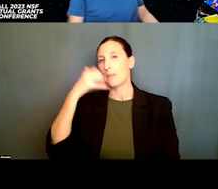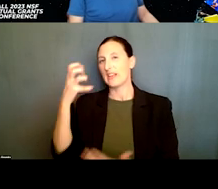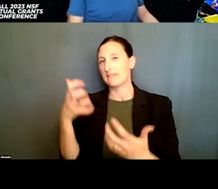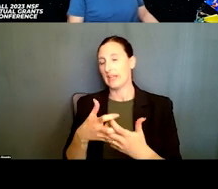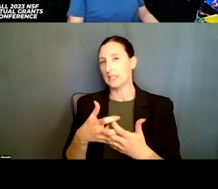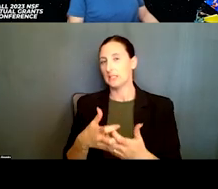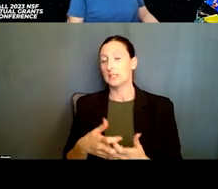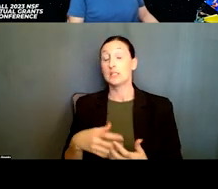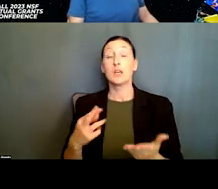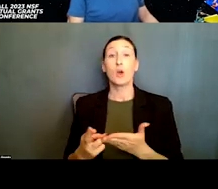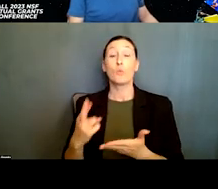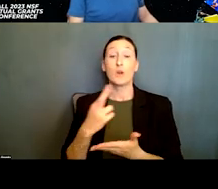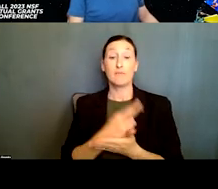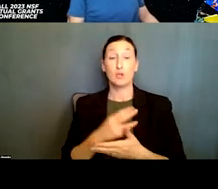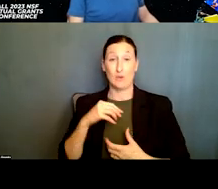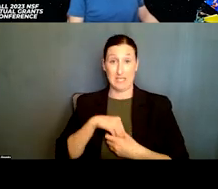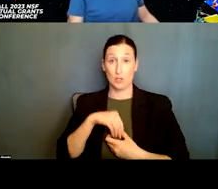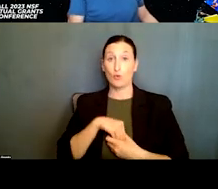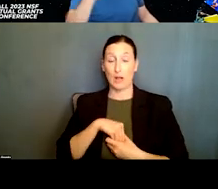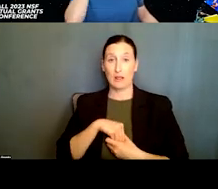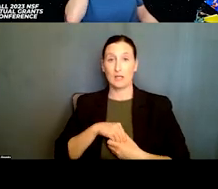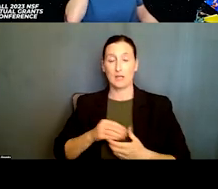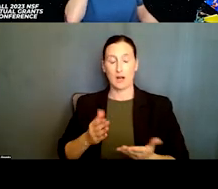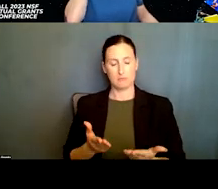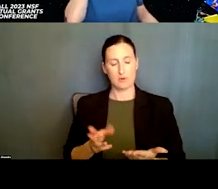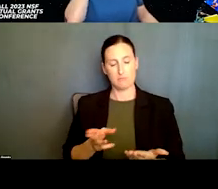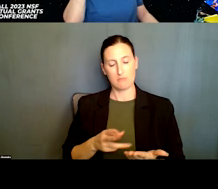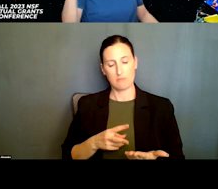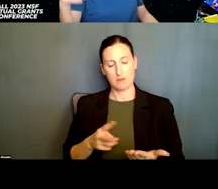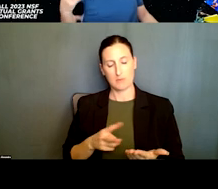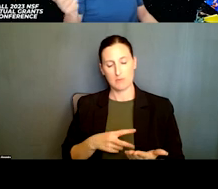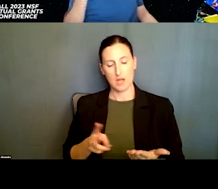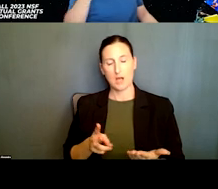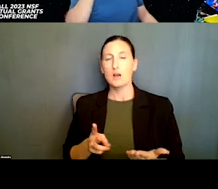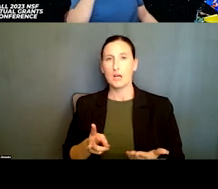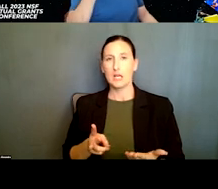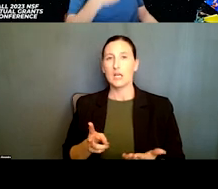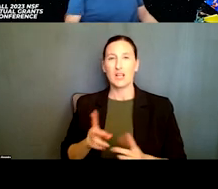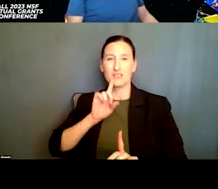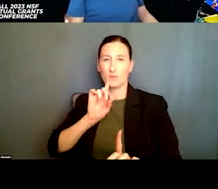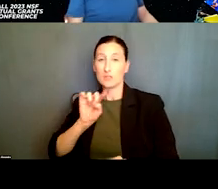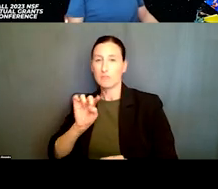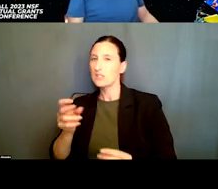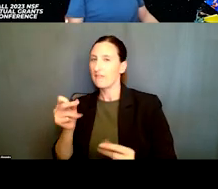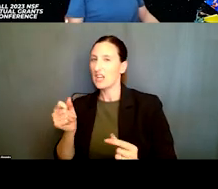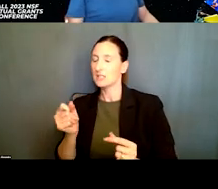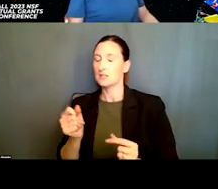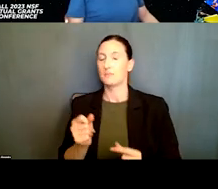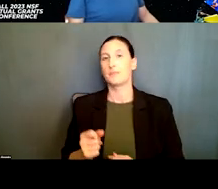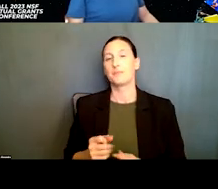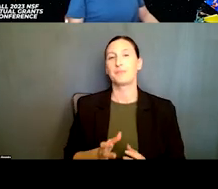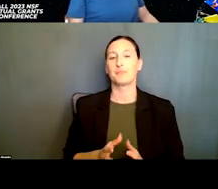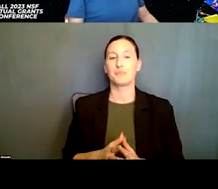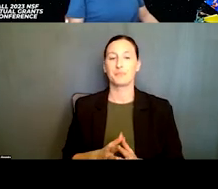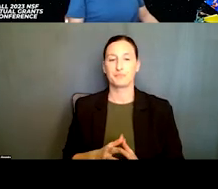reviewed internally and, uh, amount of money is in, and the turnaround is very, very quick. The requests, um,